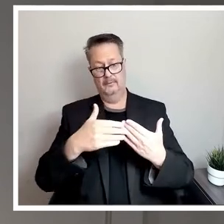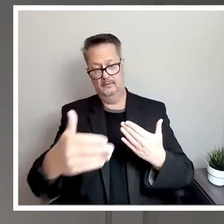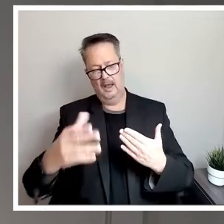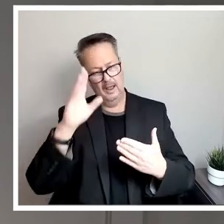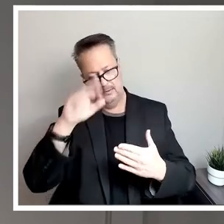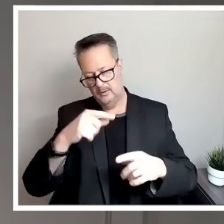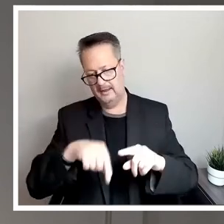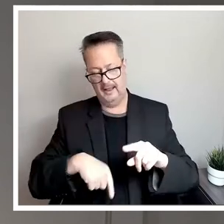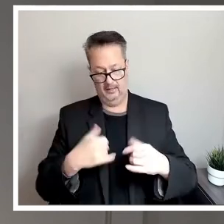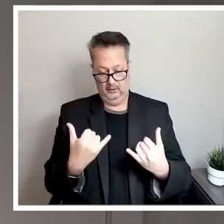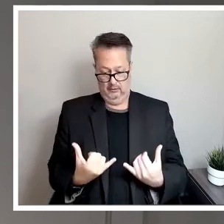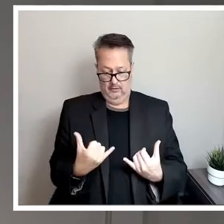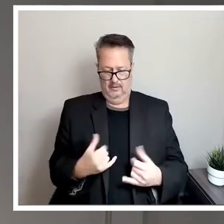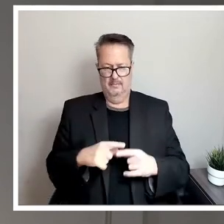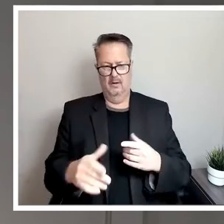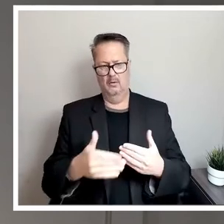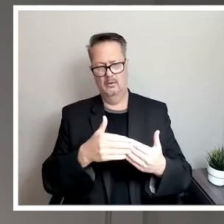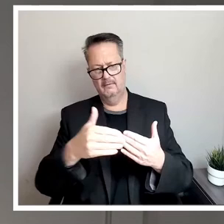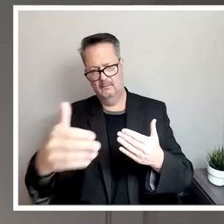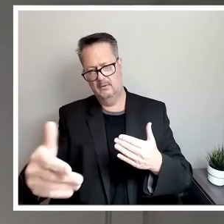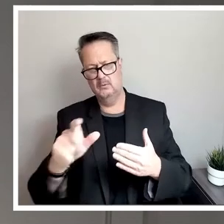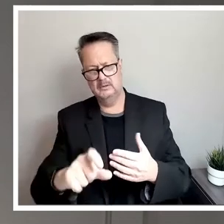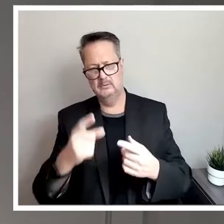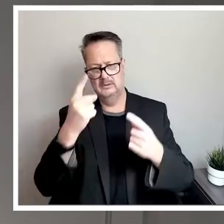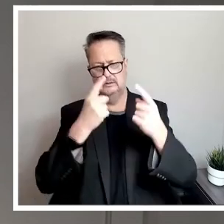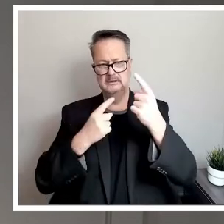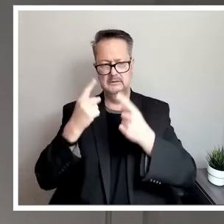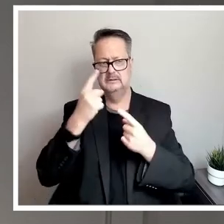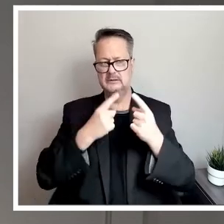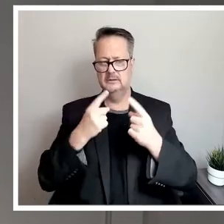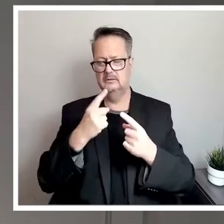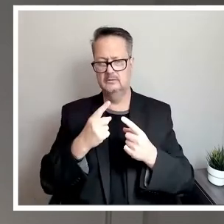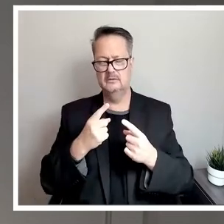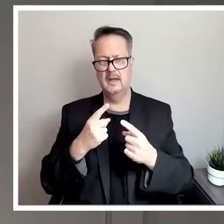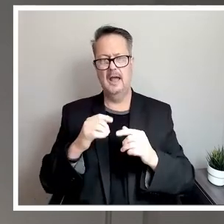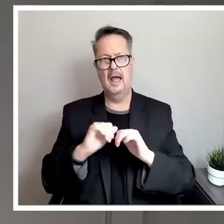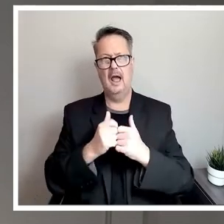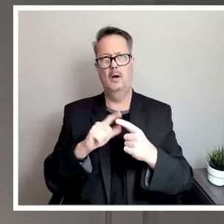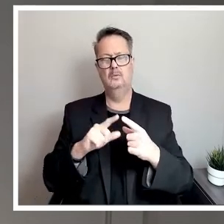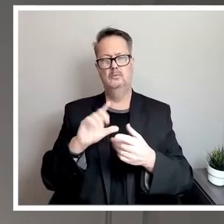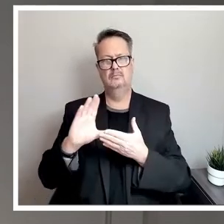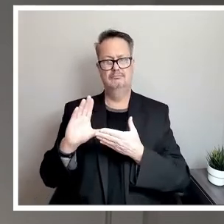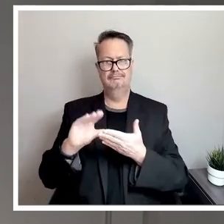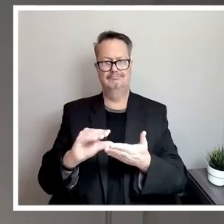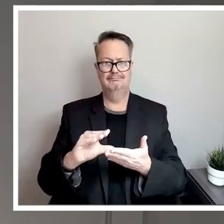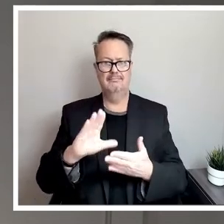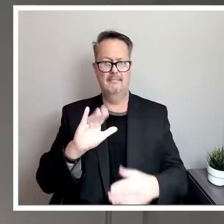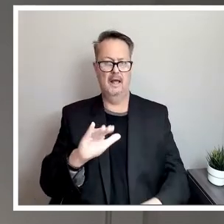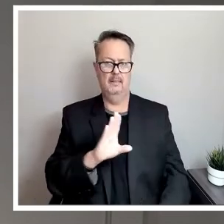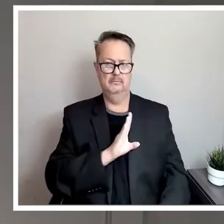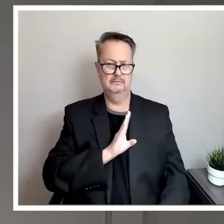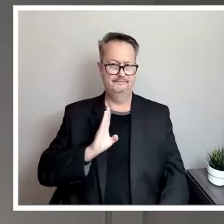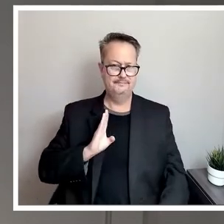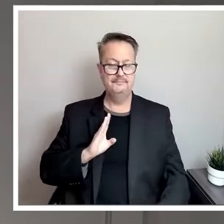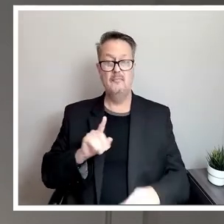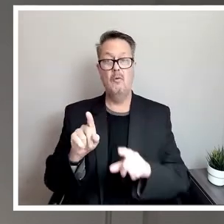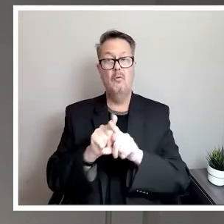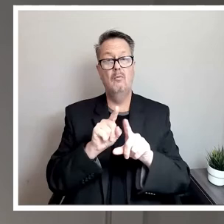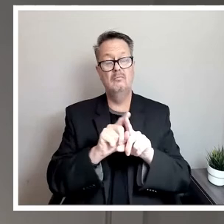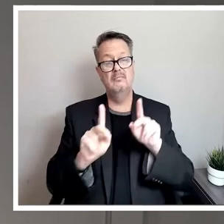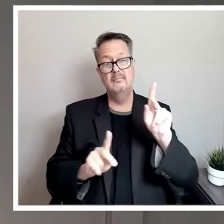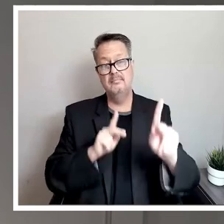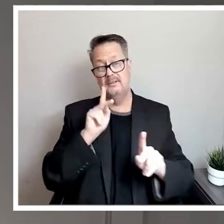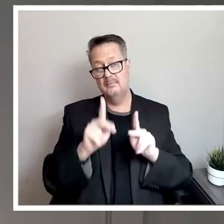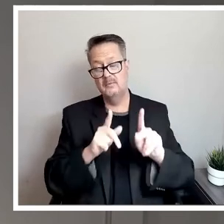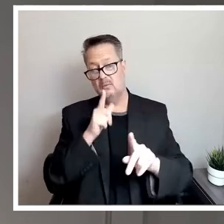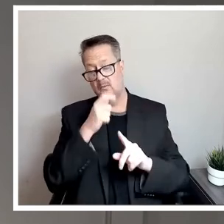employees, but going forward, that needs to be something that needs to be reconsidered by the board. Also, the people who were affected by